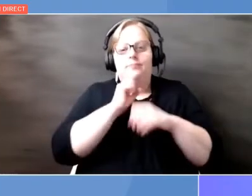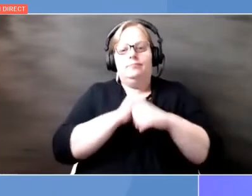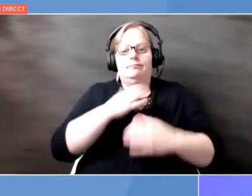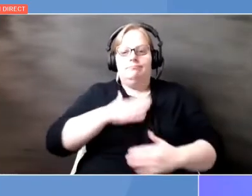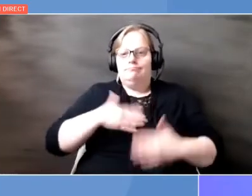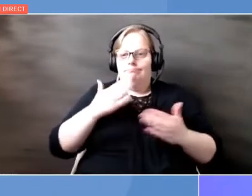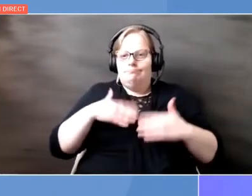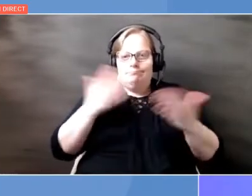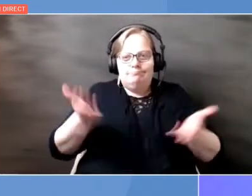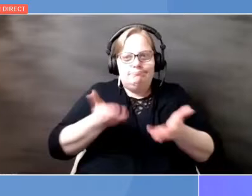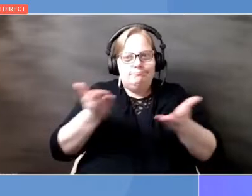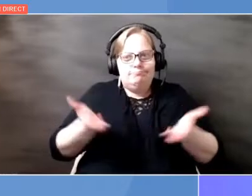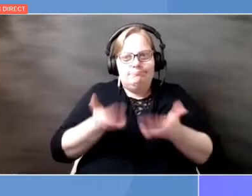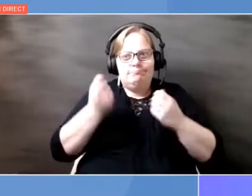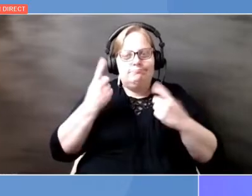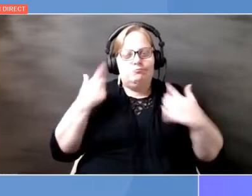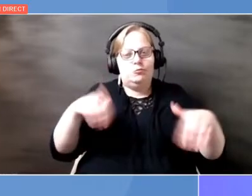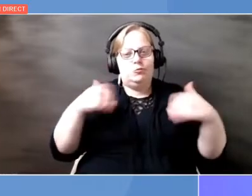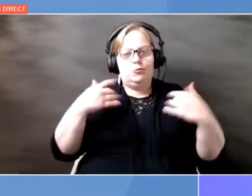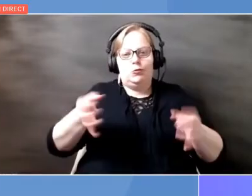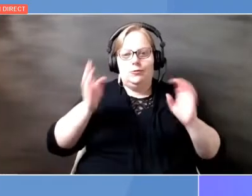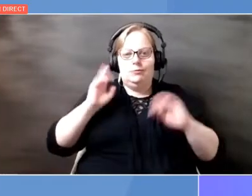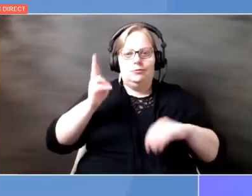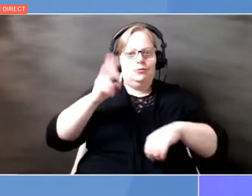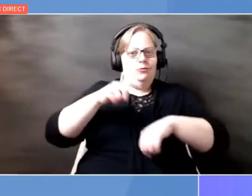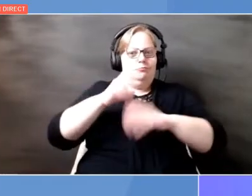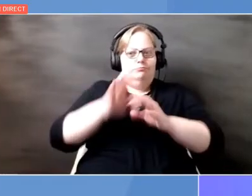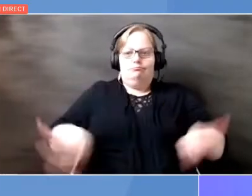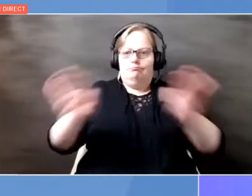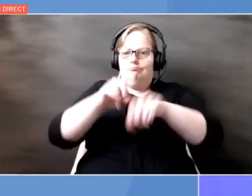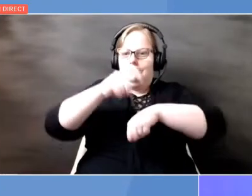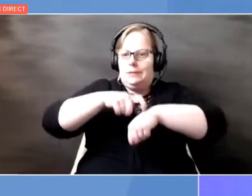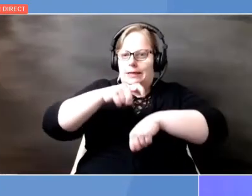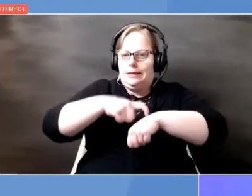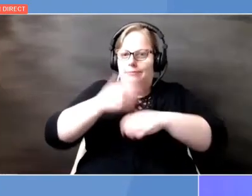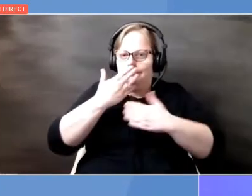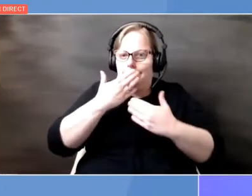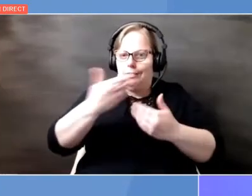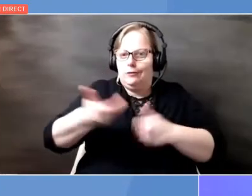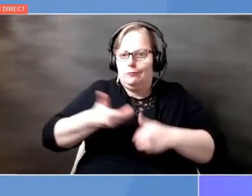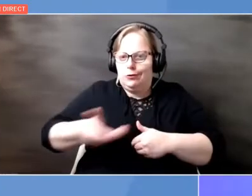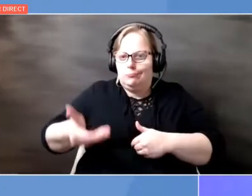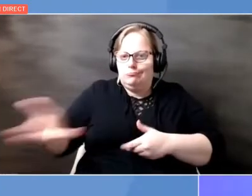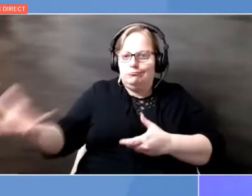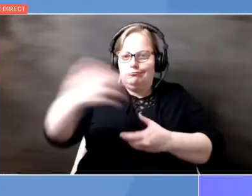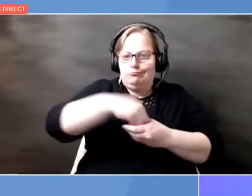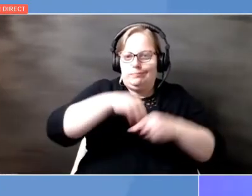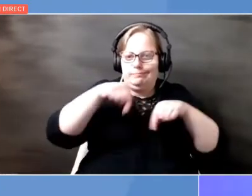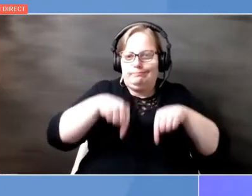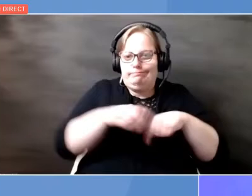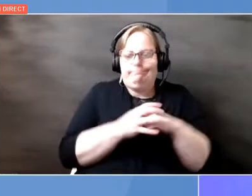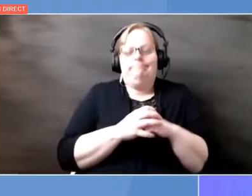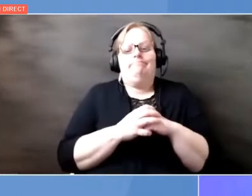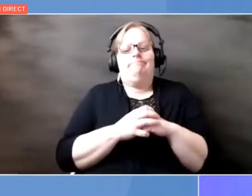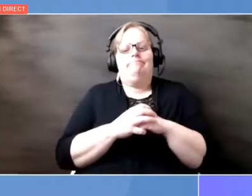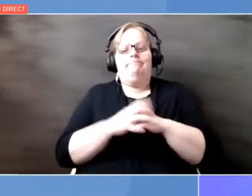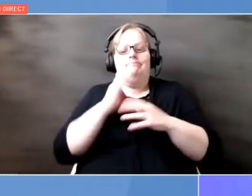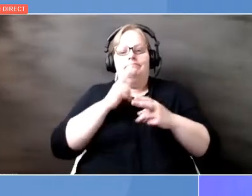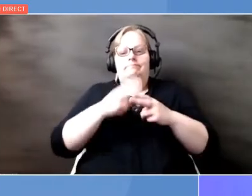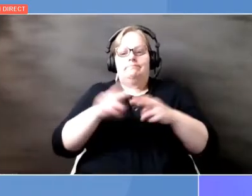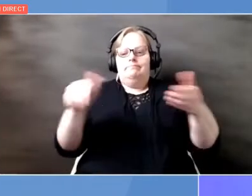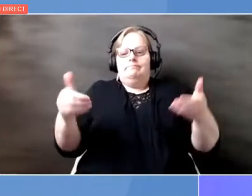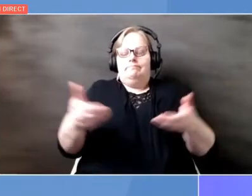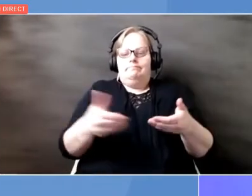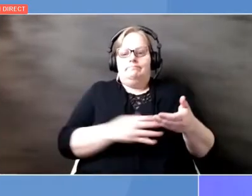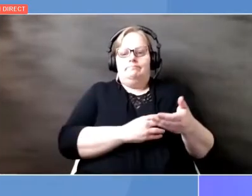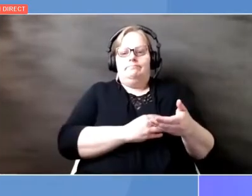be here during an incredibly historic time. So thank you for inviting me to take part. I would like to briefly introduce our panelists who